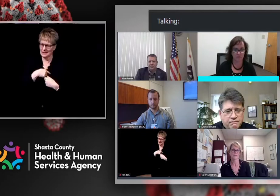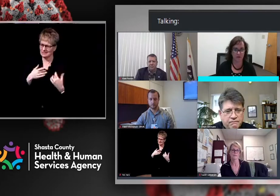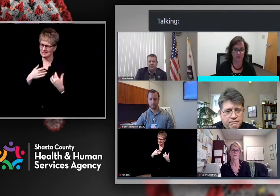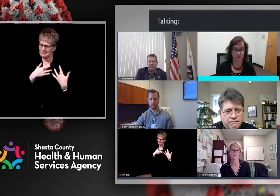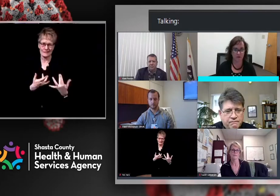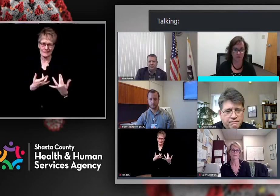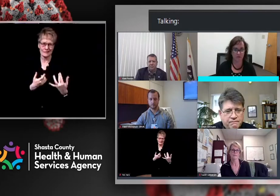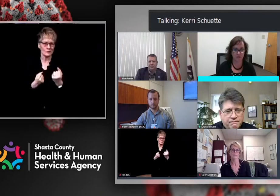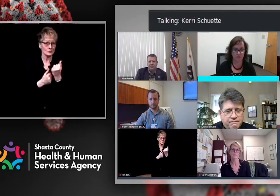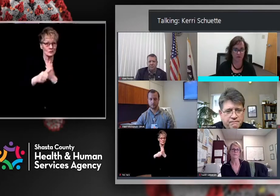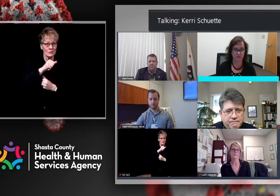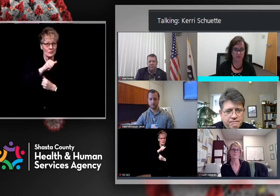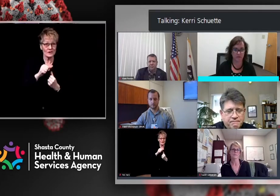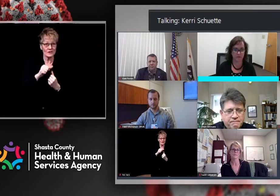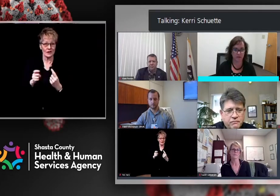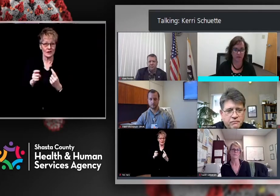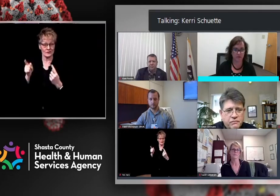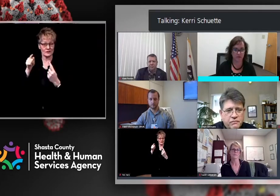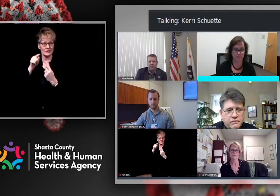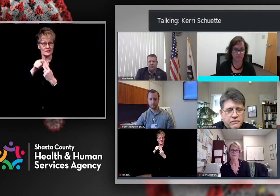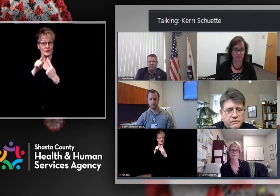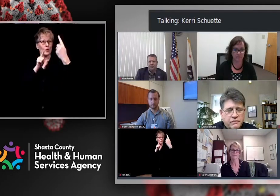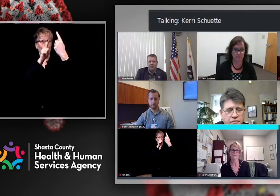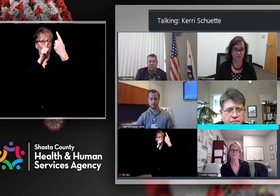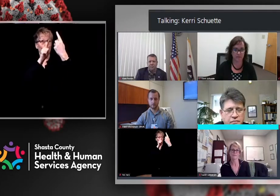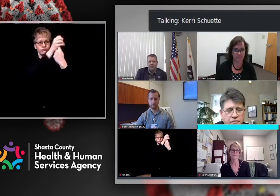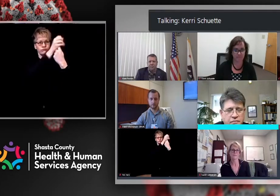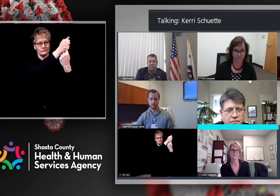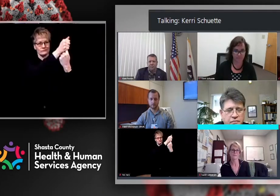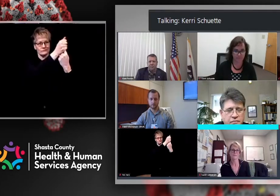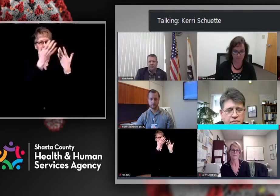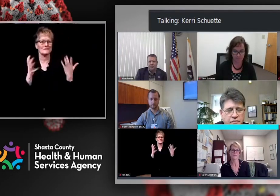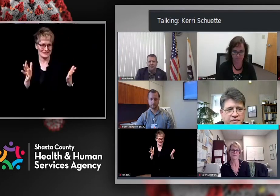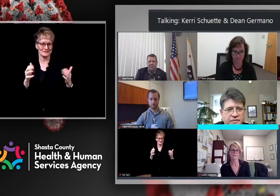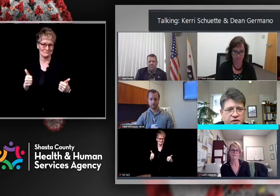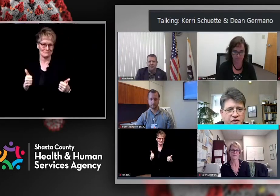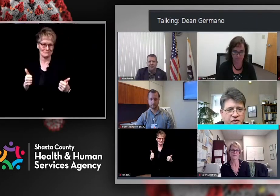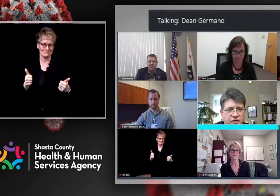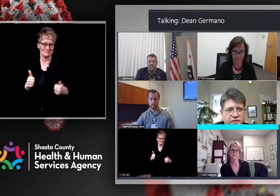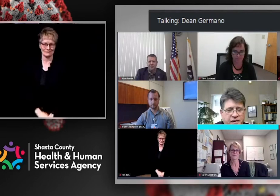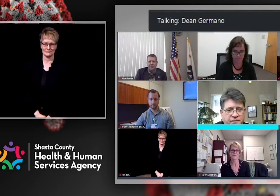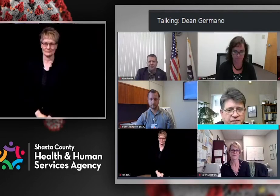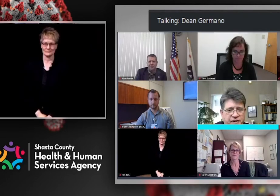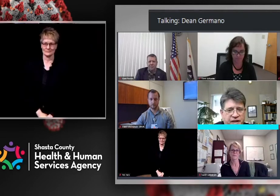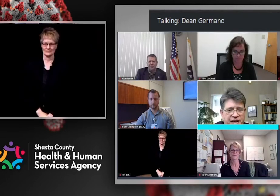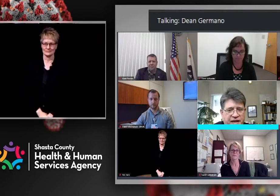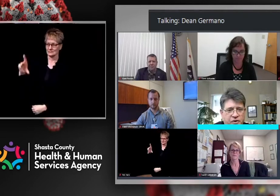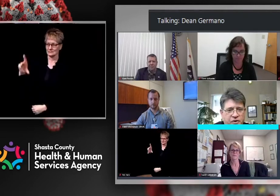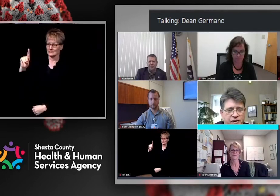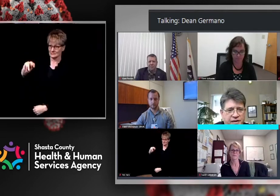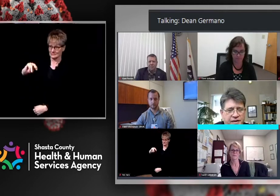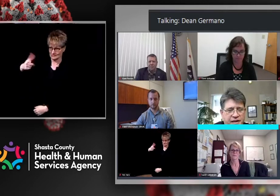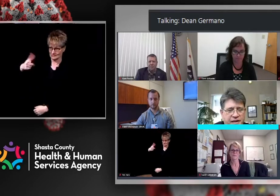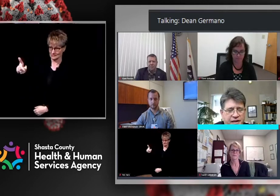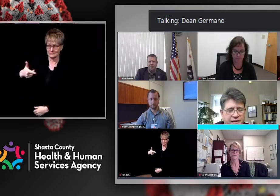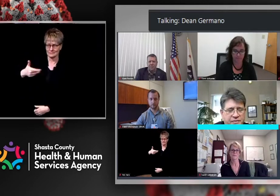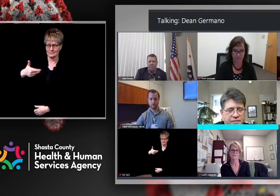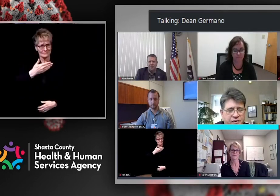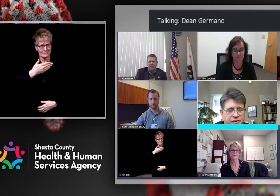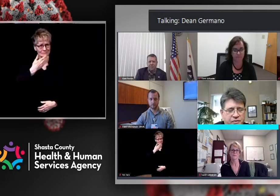All right. Thank you, Robert. Dean, you're up. Yeah. Thank you for that, Robert. And,